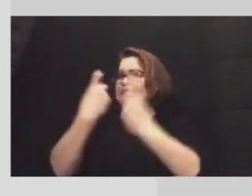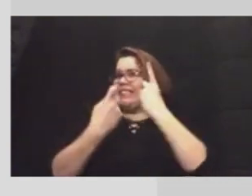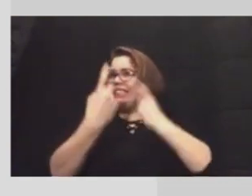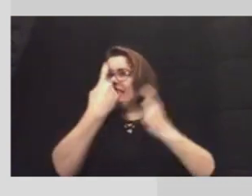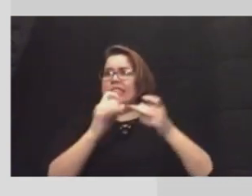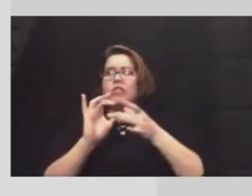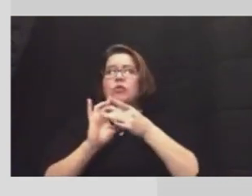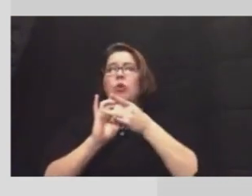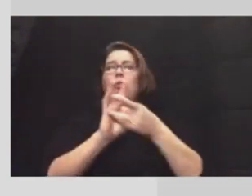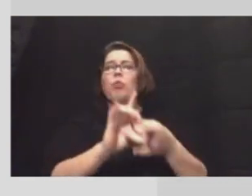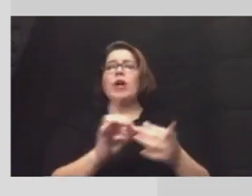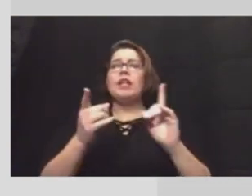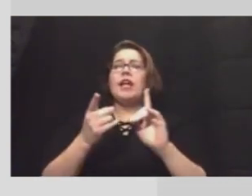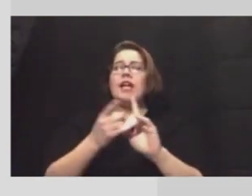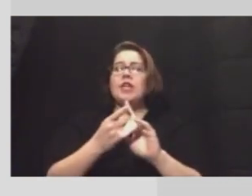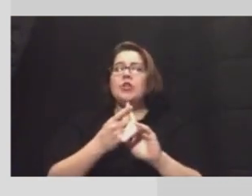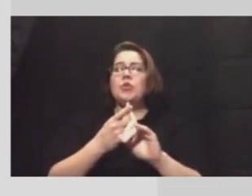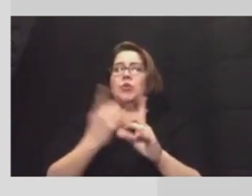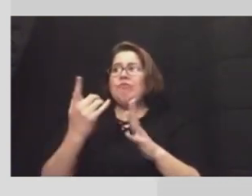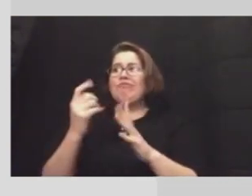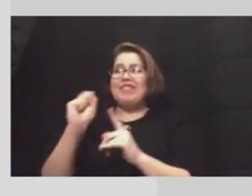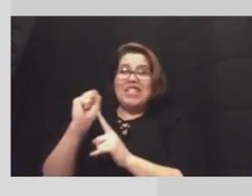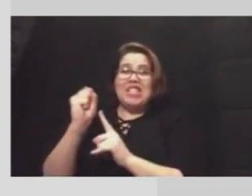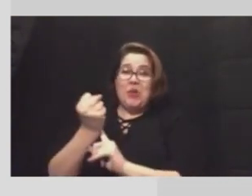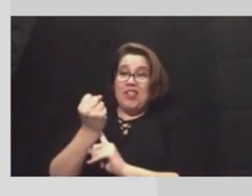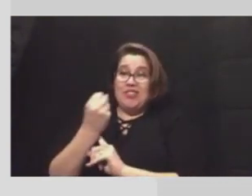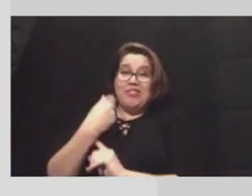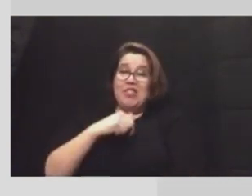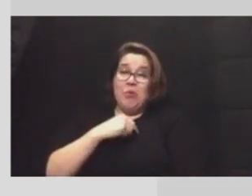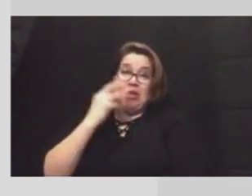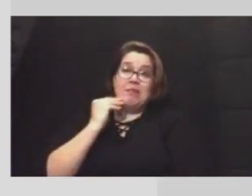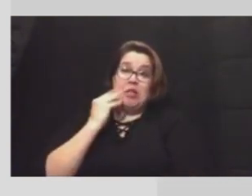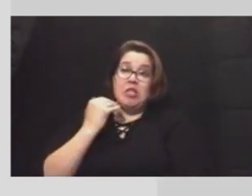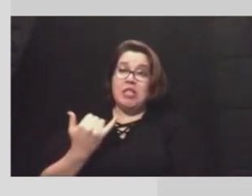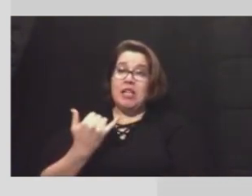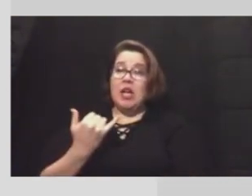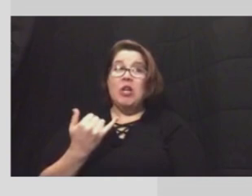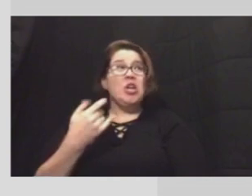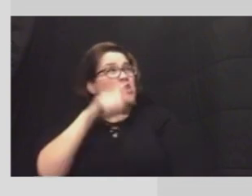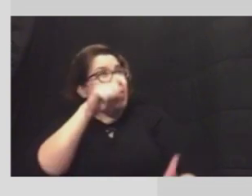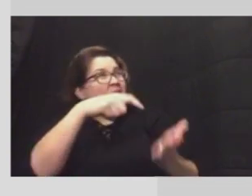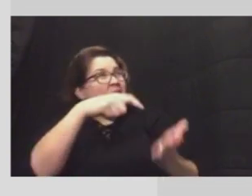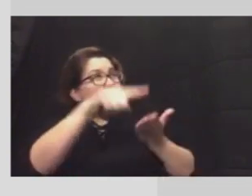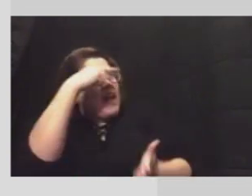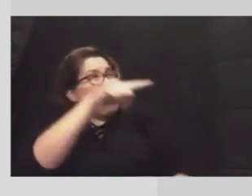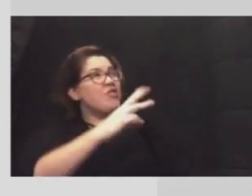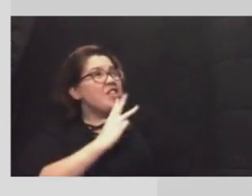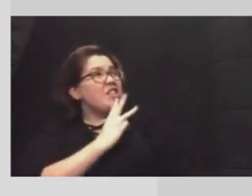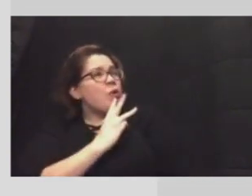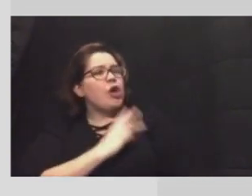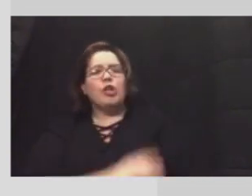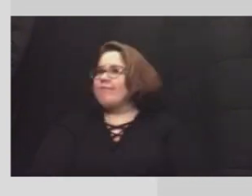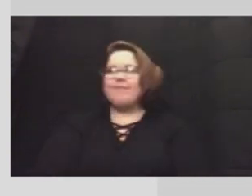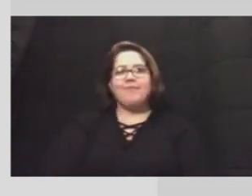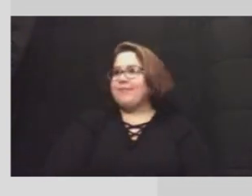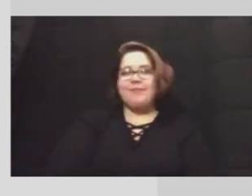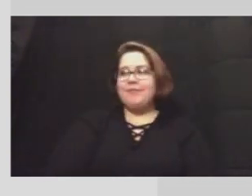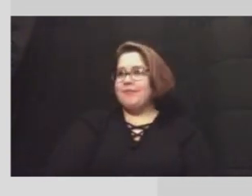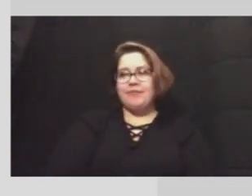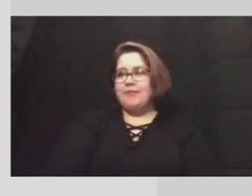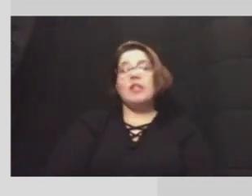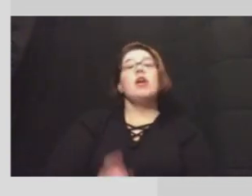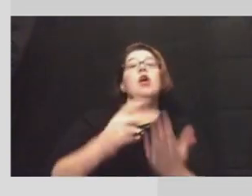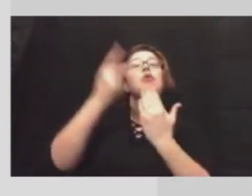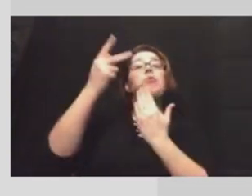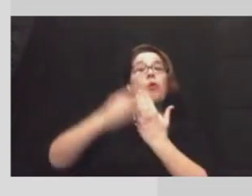the undue circumstances that we all find ourselves in. Do we have to pay for this water? No you don't. What the program that